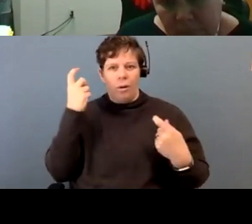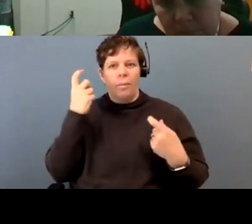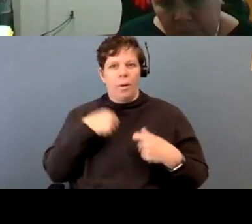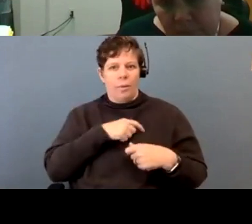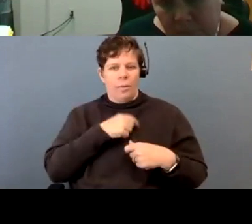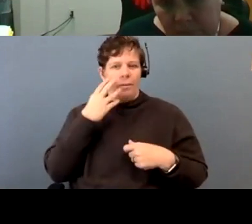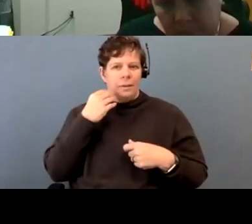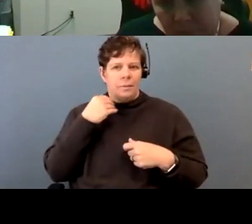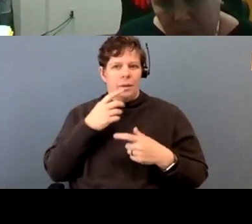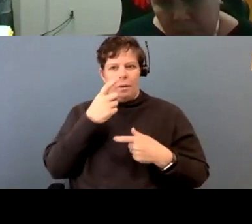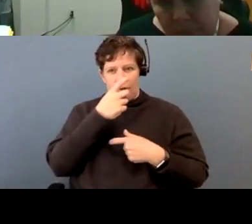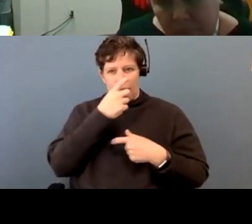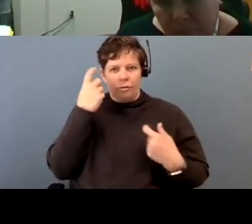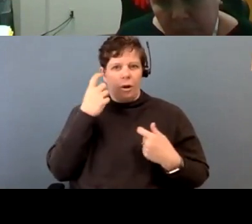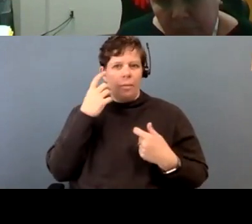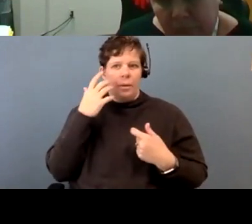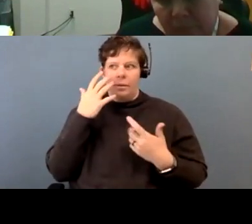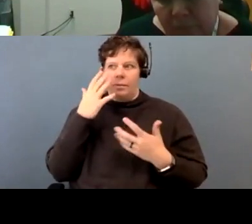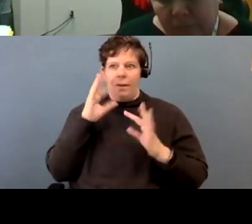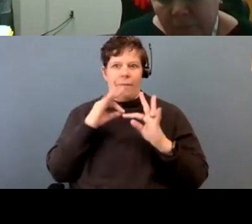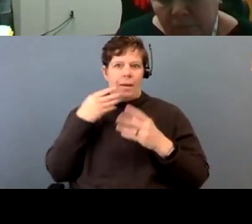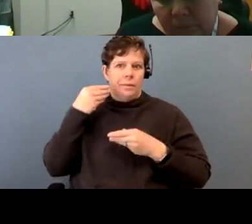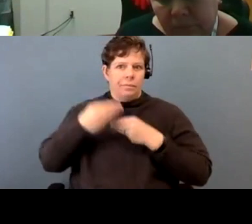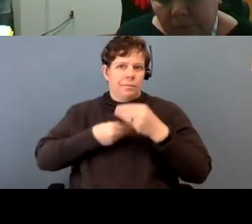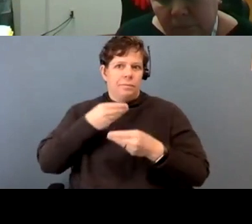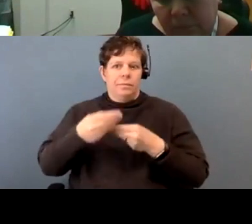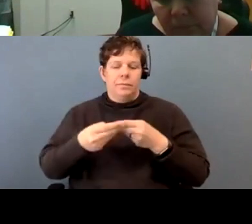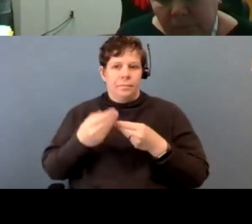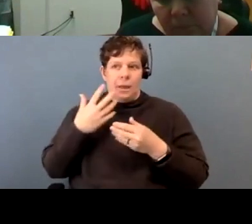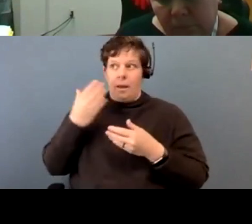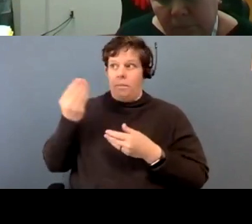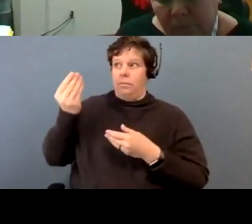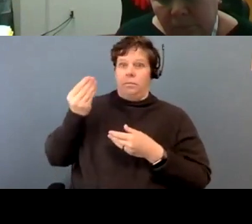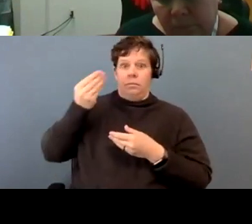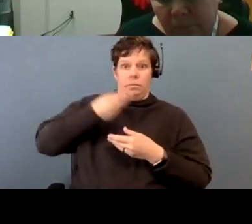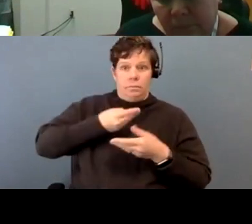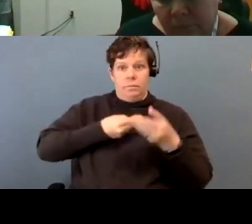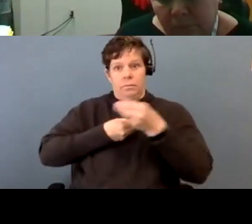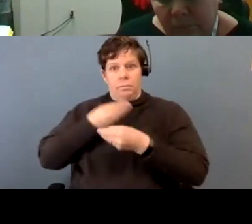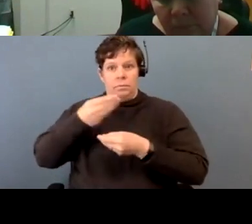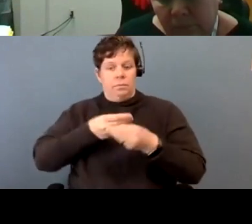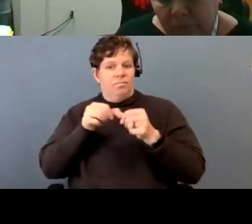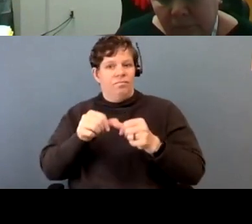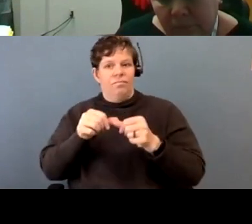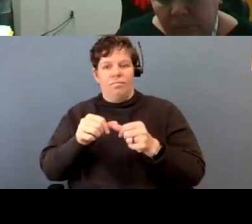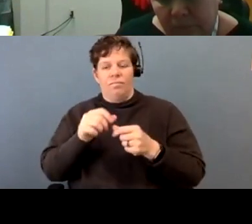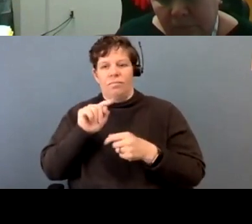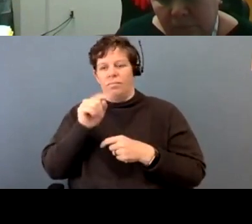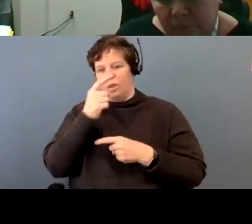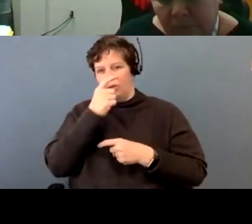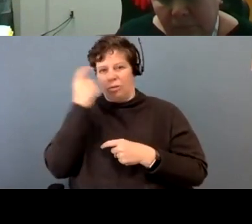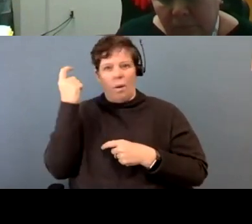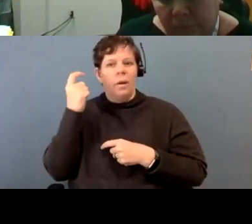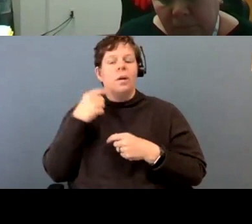how much trauma our ancestors had and then passing it down to us. So, um, we inform them and